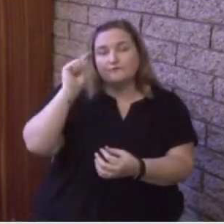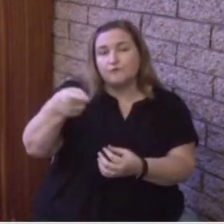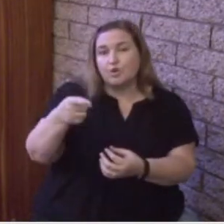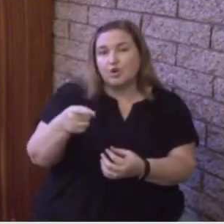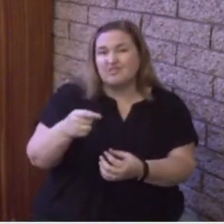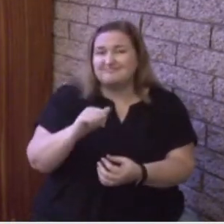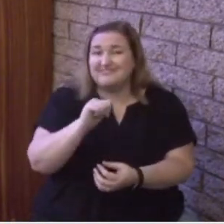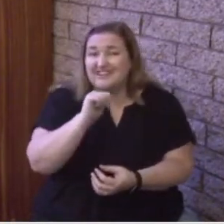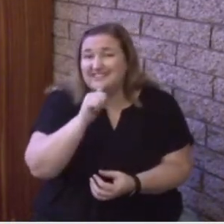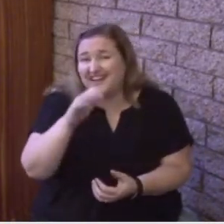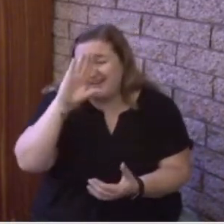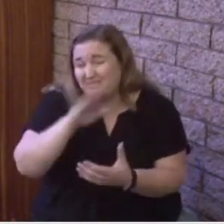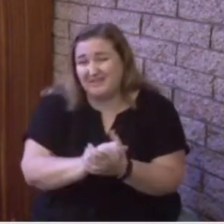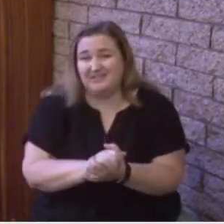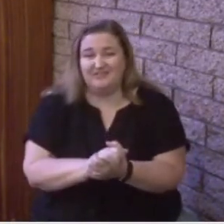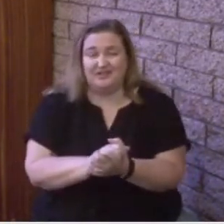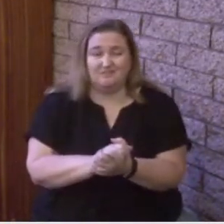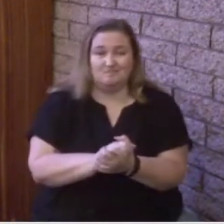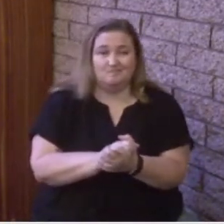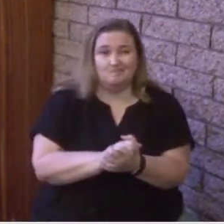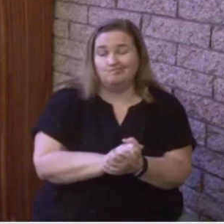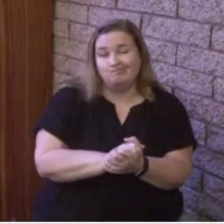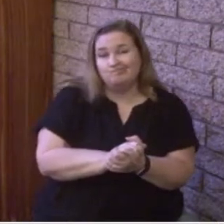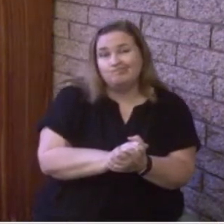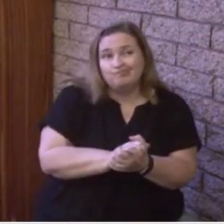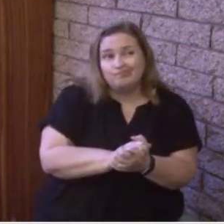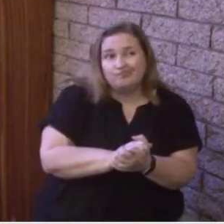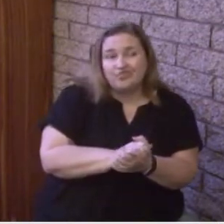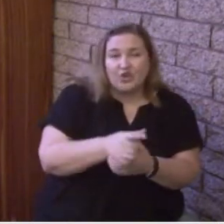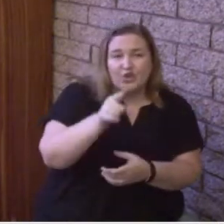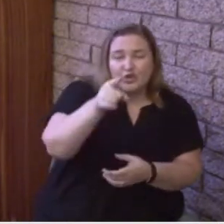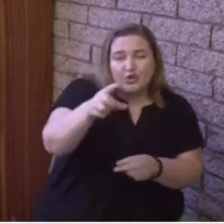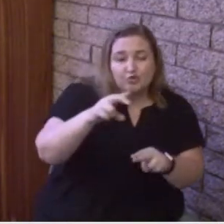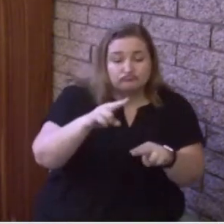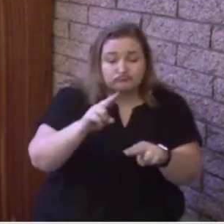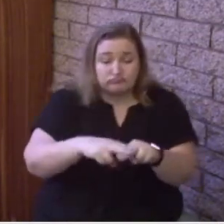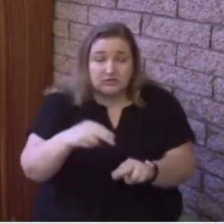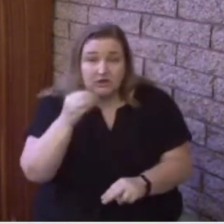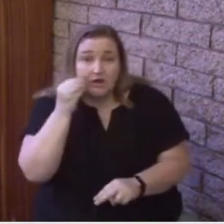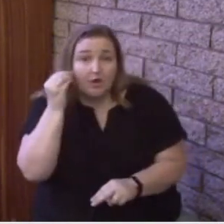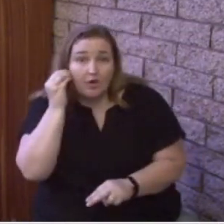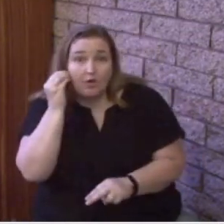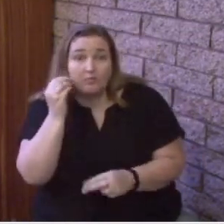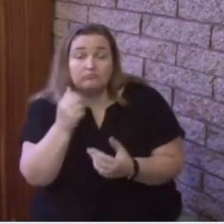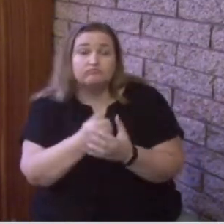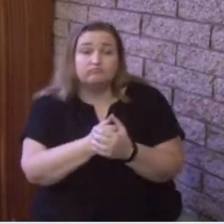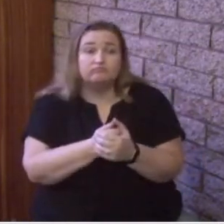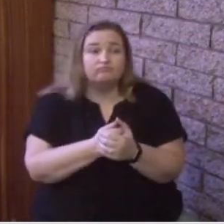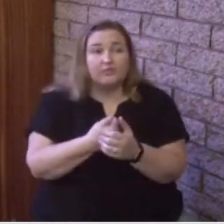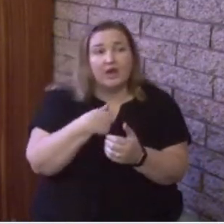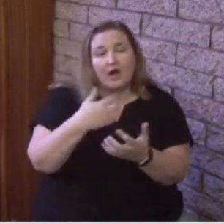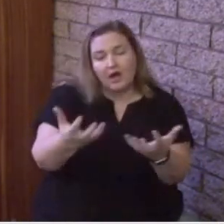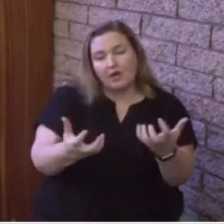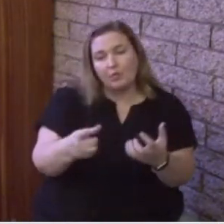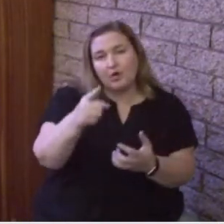Now, as you're sitting at home, because you're not here amongst us, as you're sitting at home, I want you to think throughout as we continue